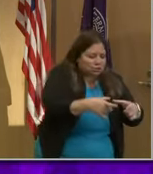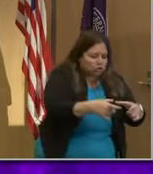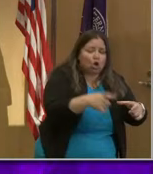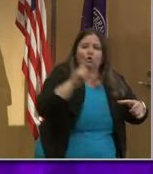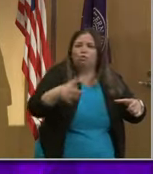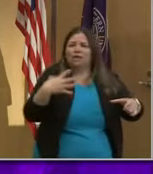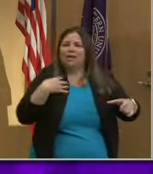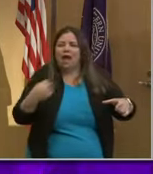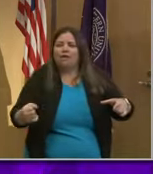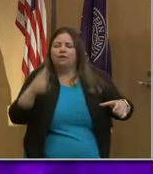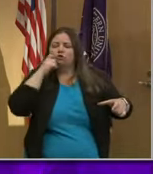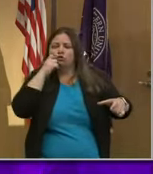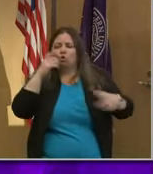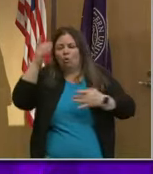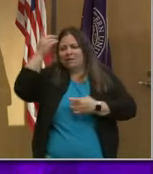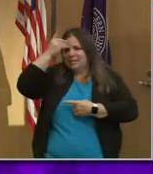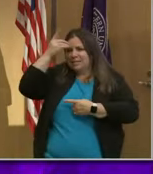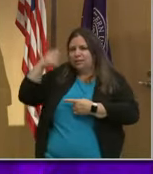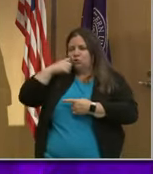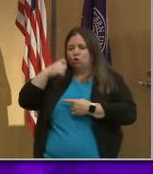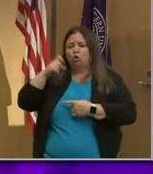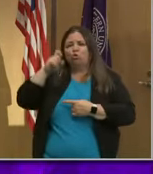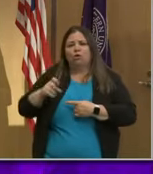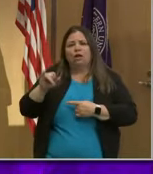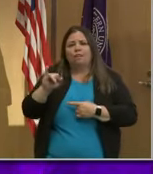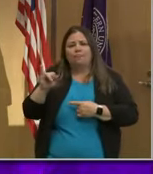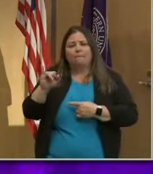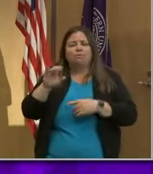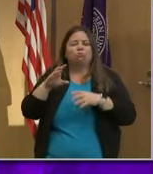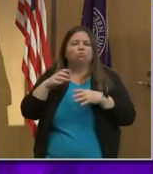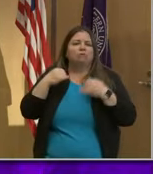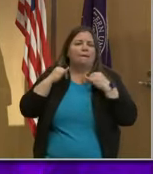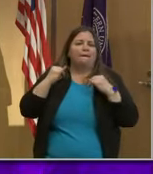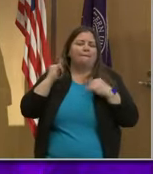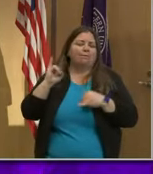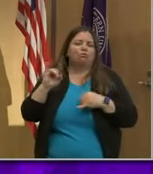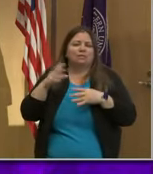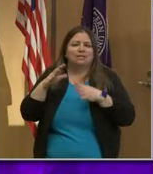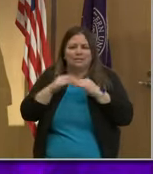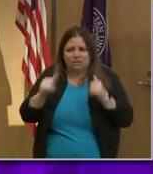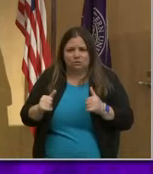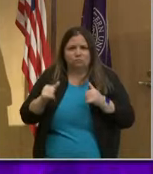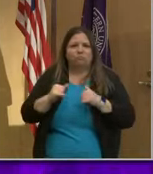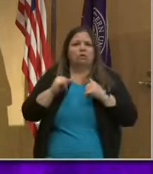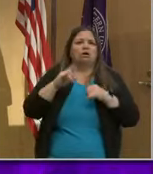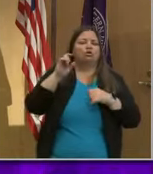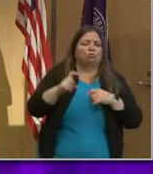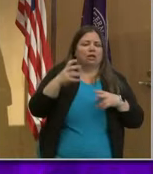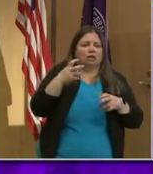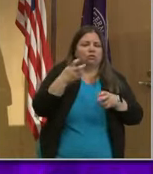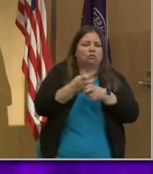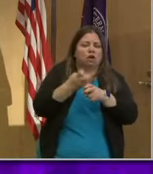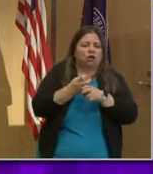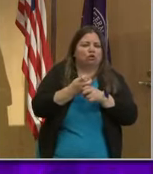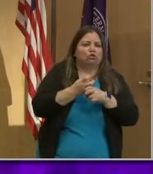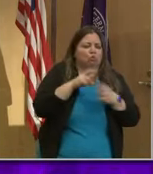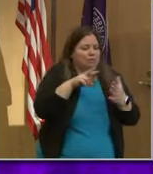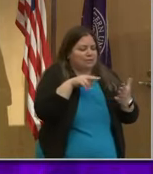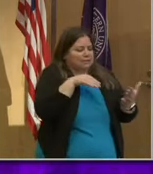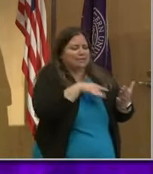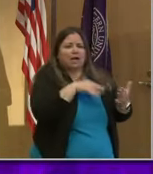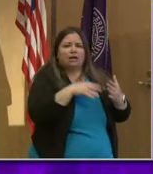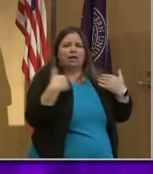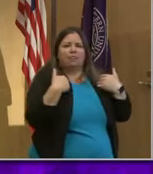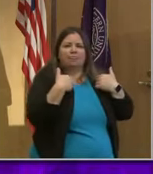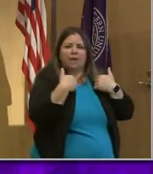healthy tissue or disease tissue, you need the immune system, you've got to watch all those things working together. It's also a difficult thing to study in animals because then you're